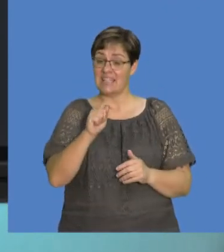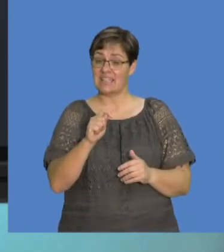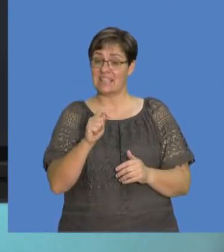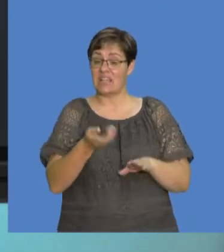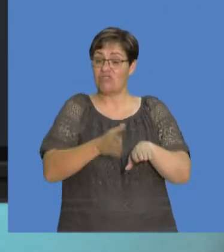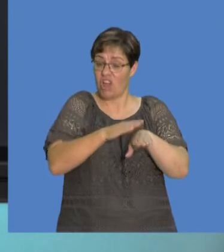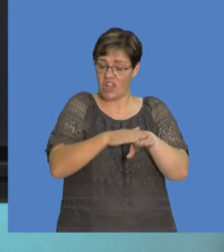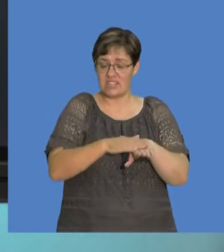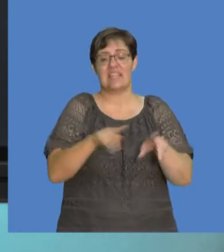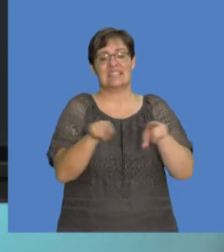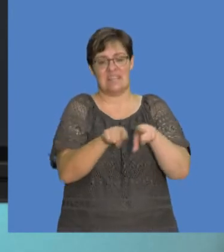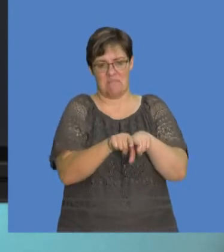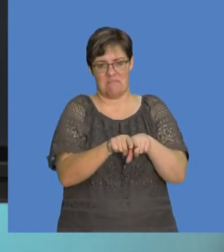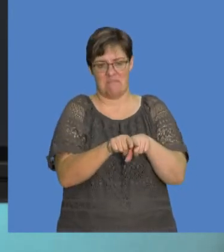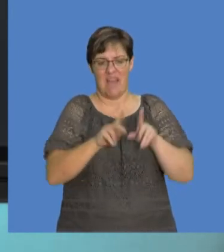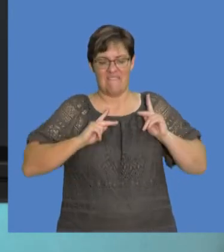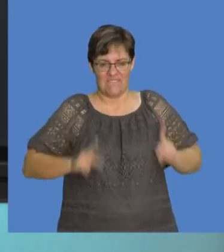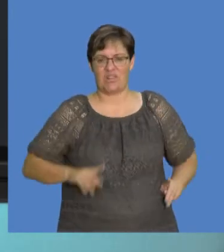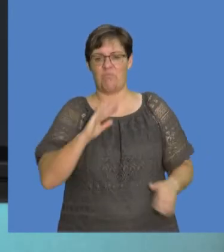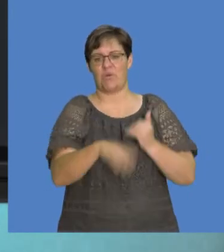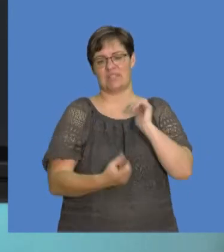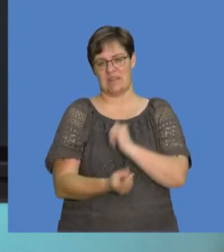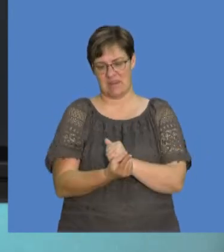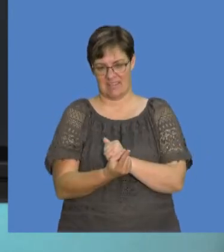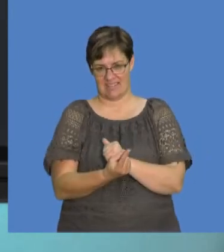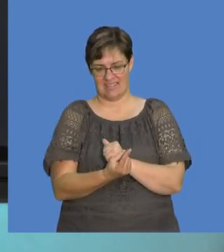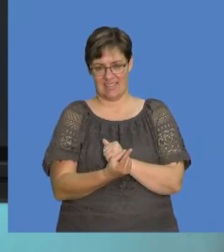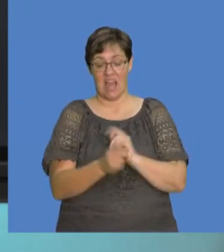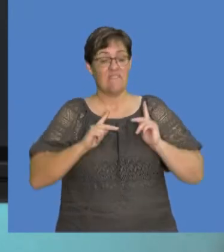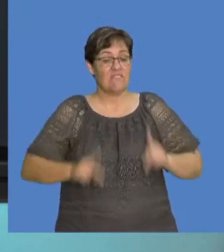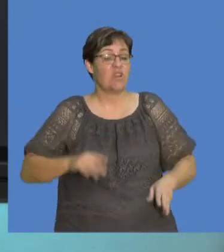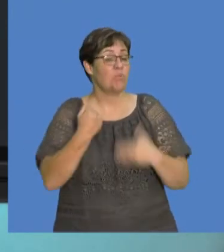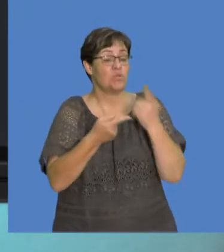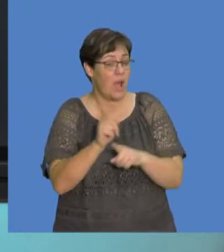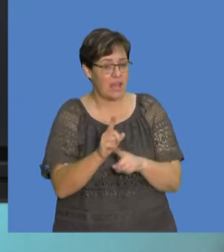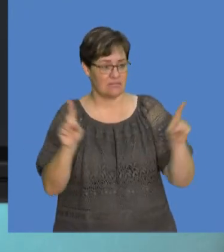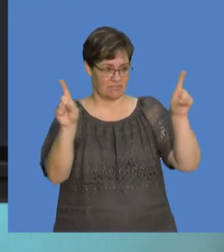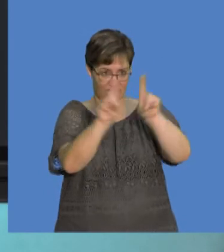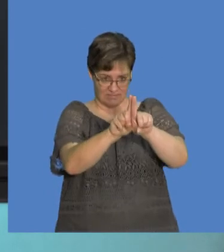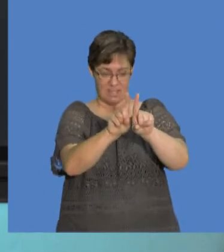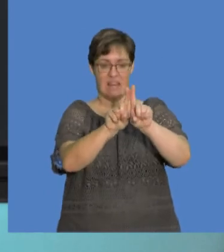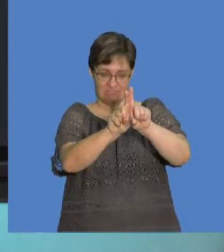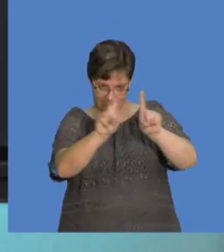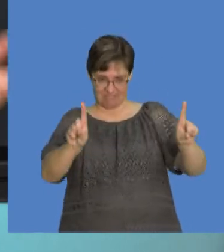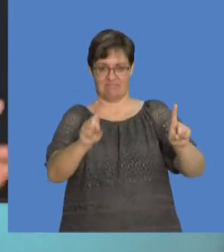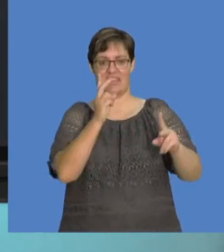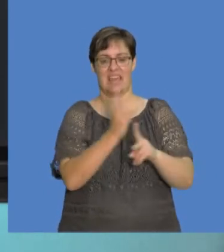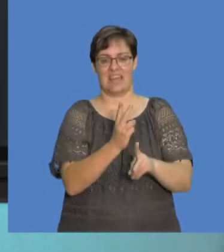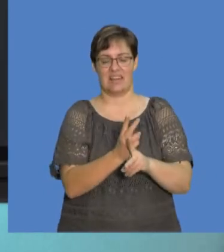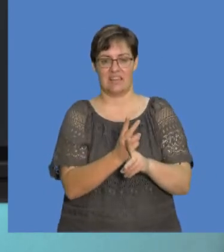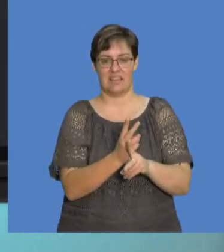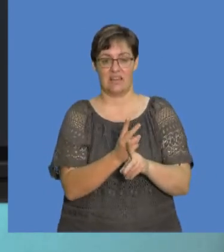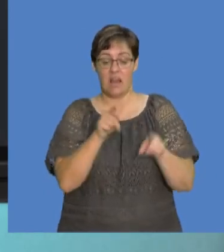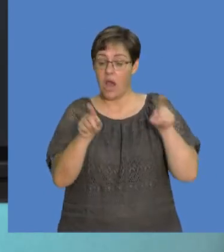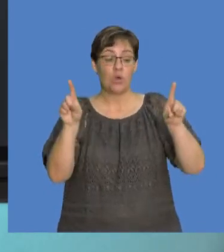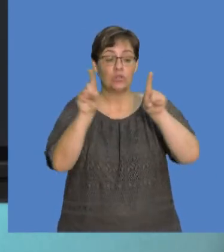the net charge must remain the same during a physical process. So the physical process involves bringing these two together and separating